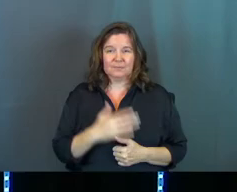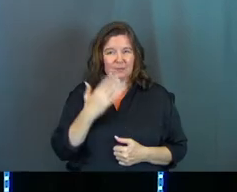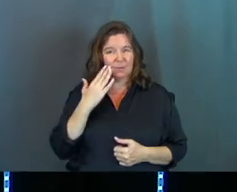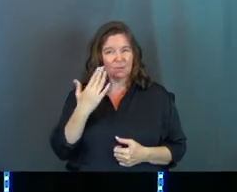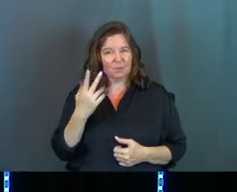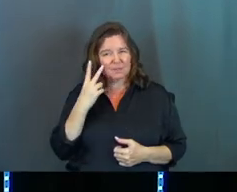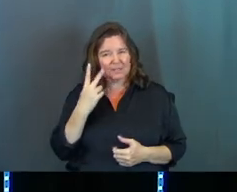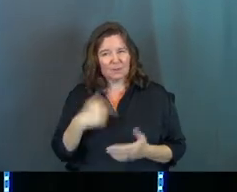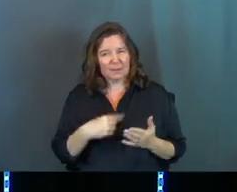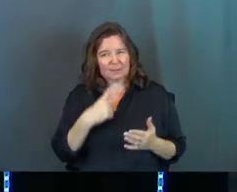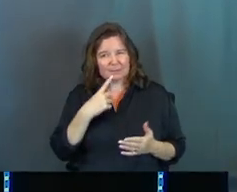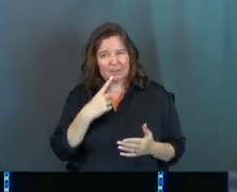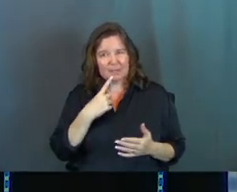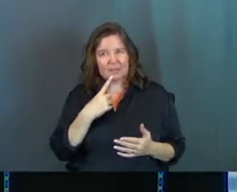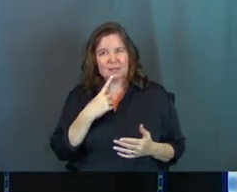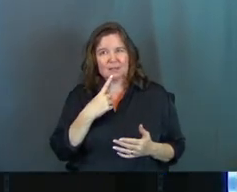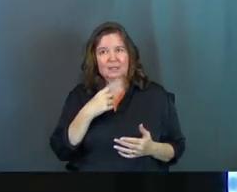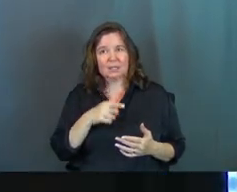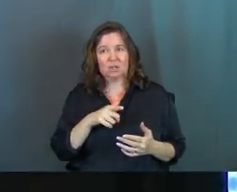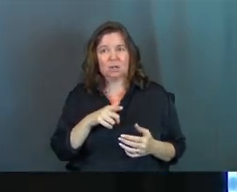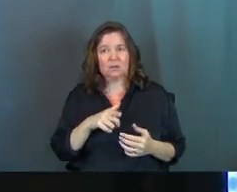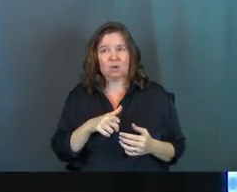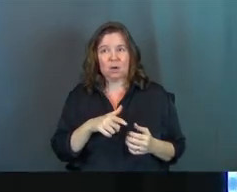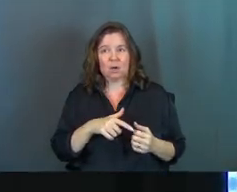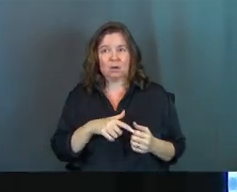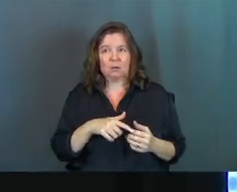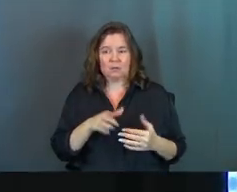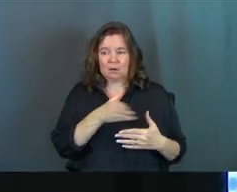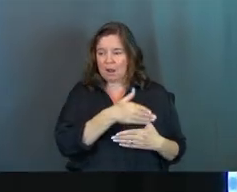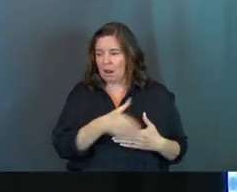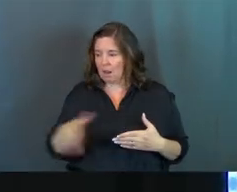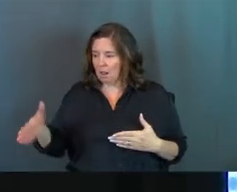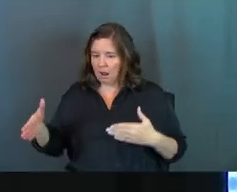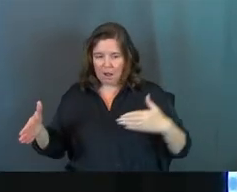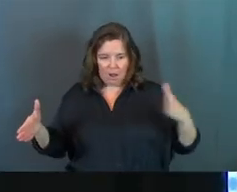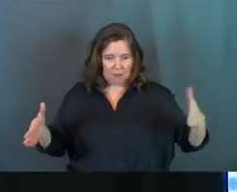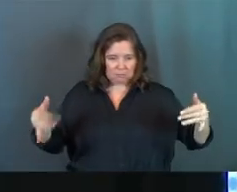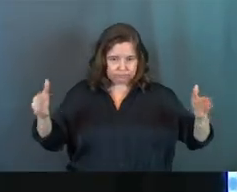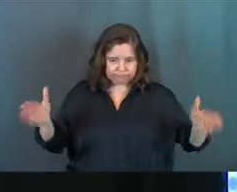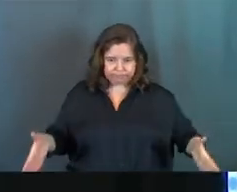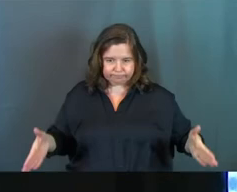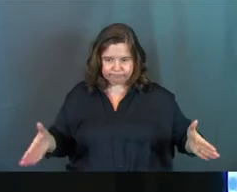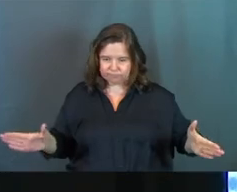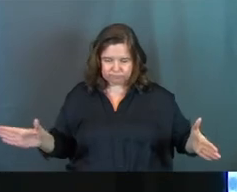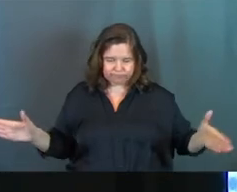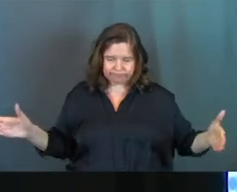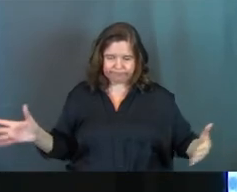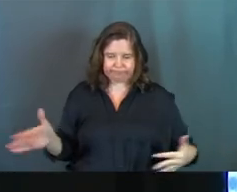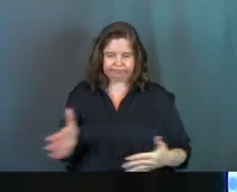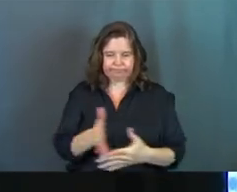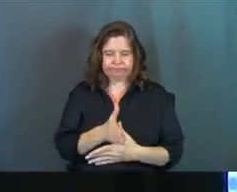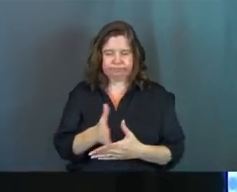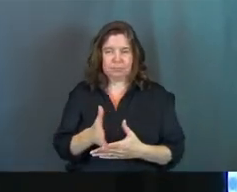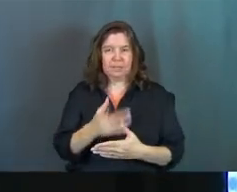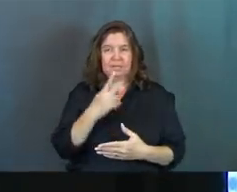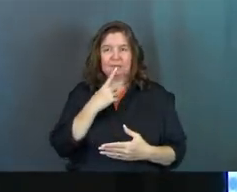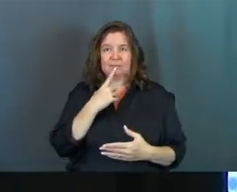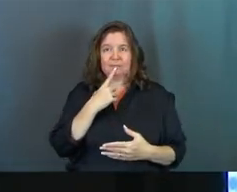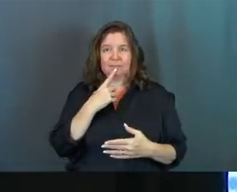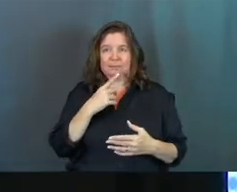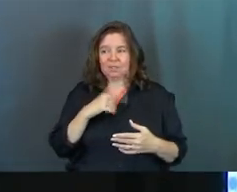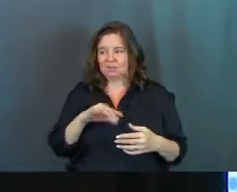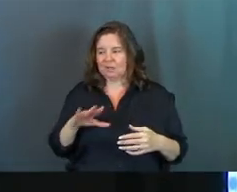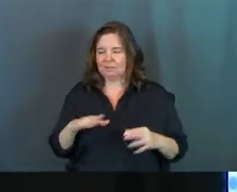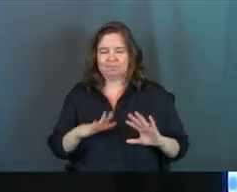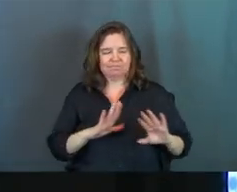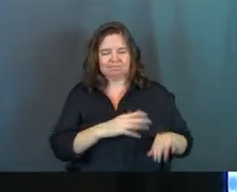You know, you see what I'm saying, church? He could have gone far to boundaries and said, I'm done. He didn't care about me. didn't believe in me. So that's on James. Could have swung the other way and